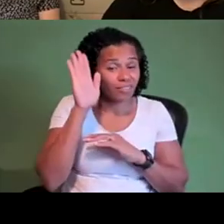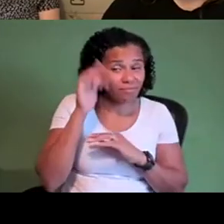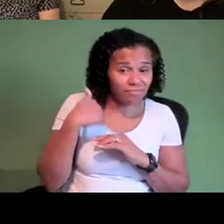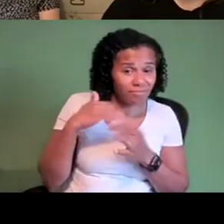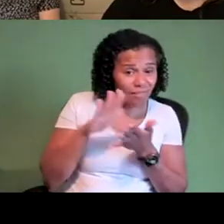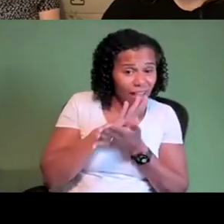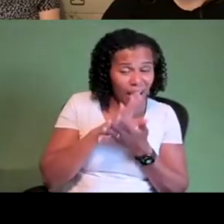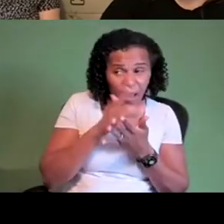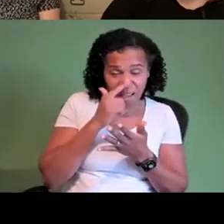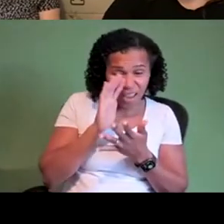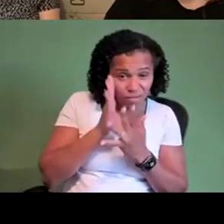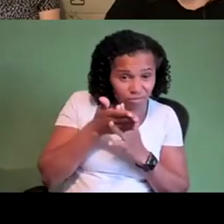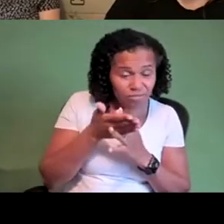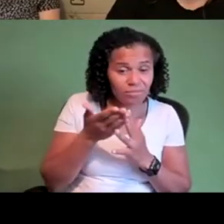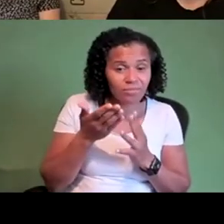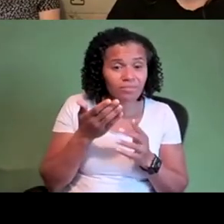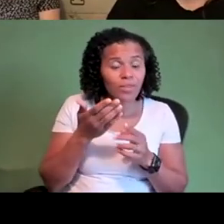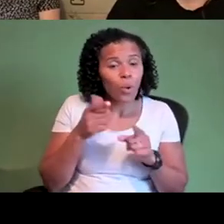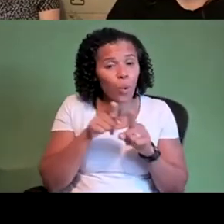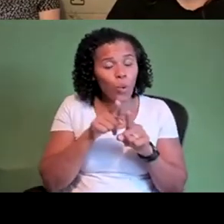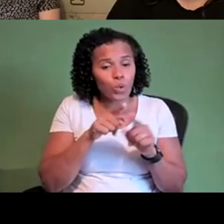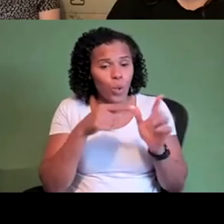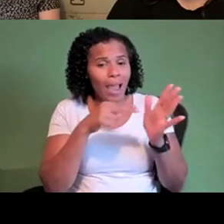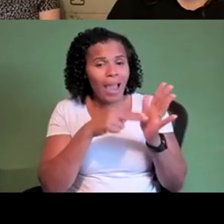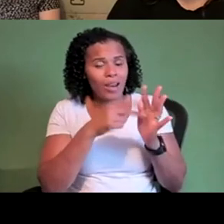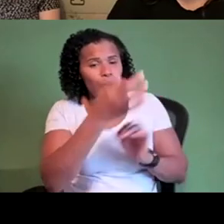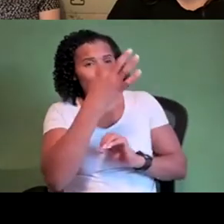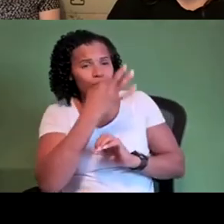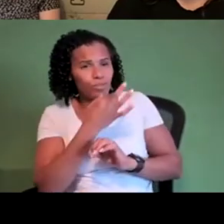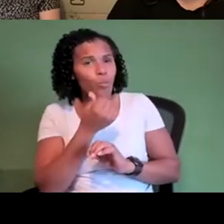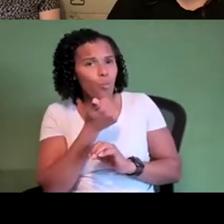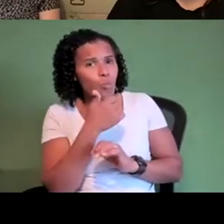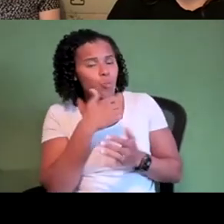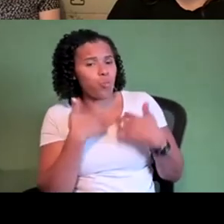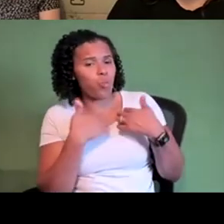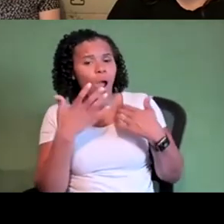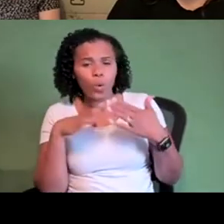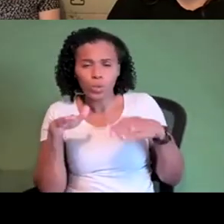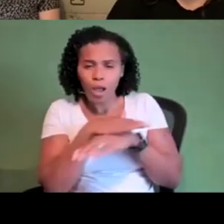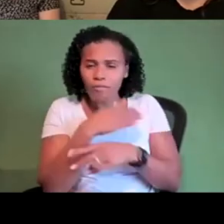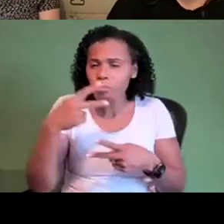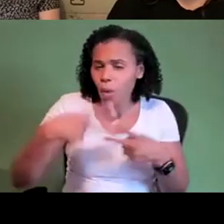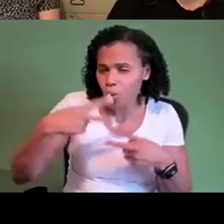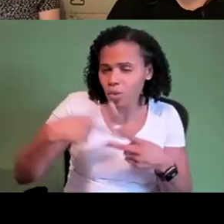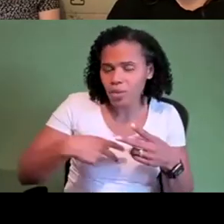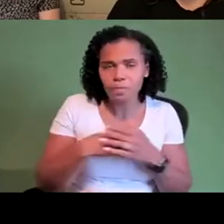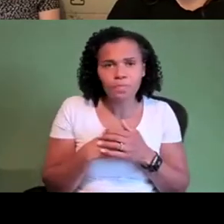talk about anna's point as well um so i think that from my own experience